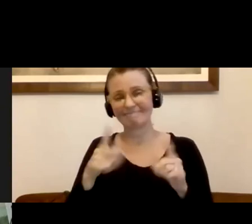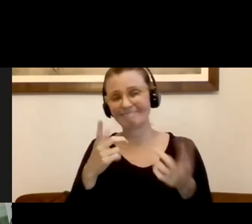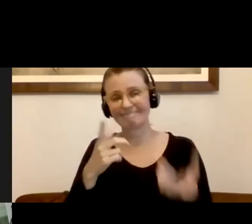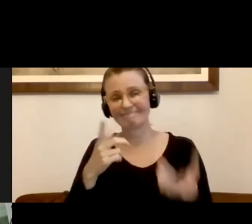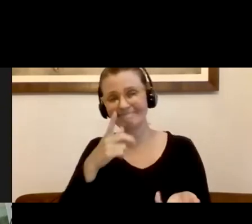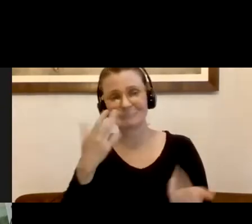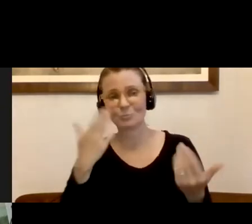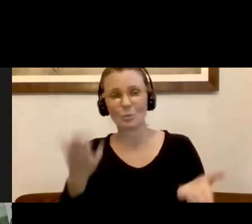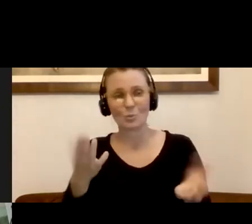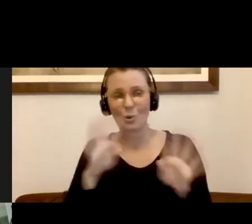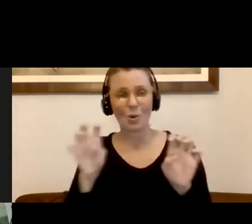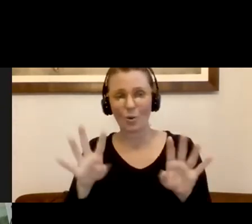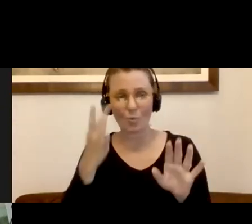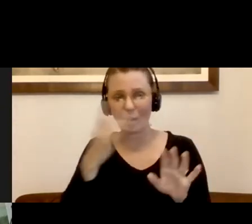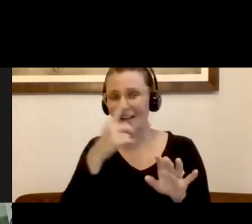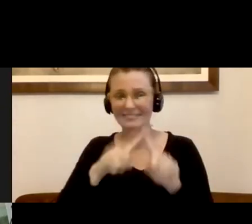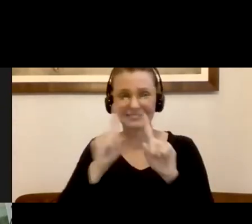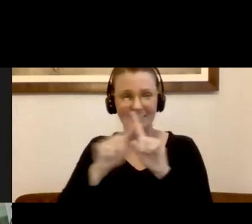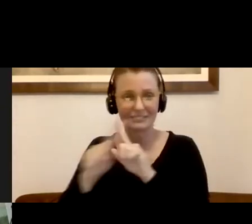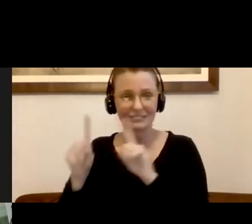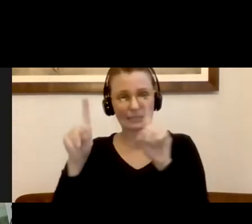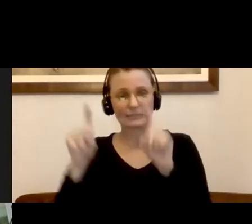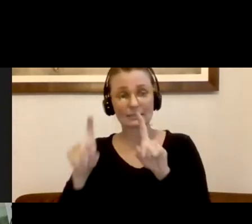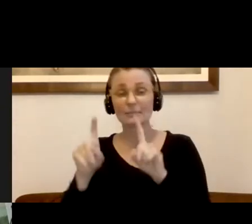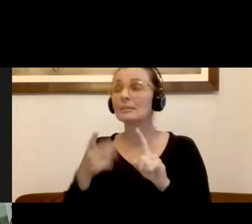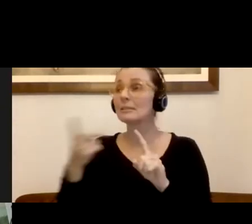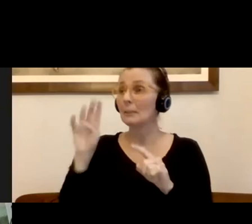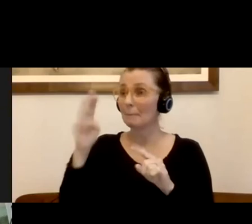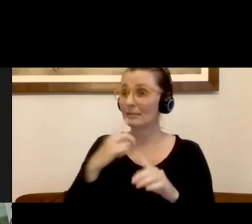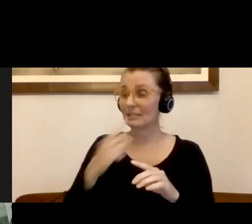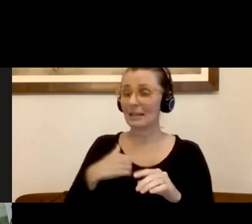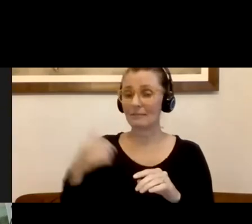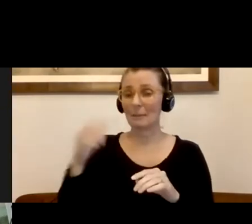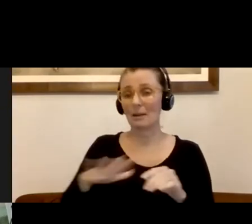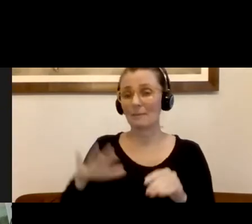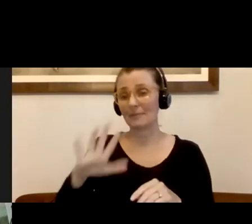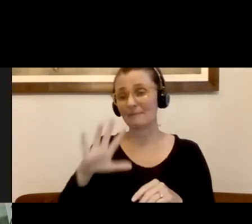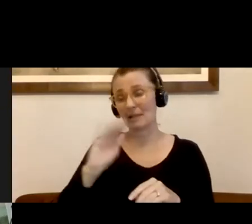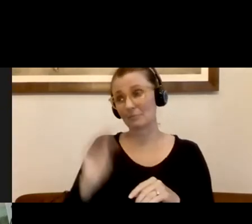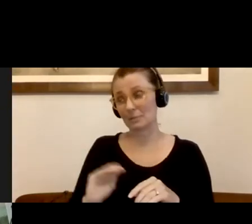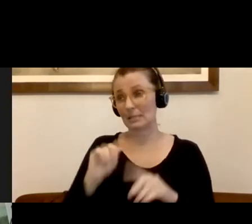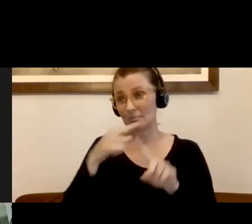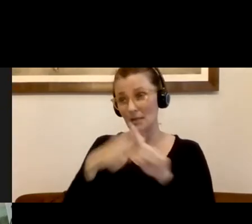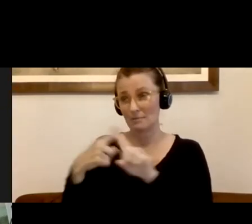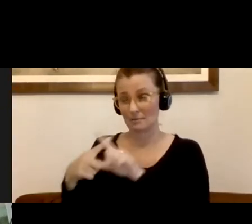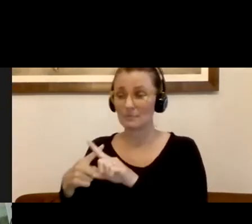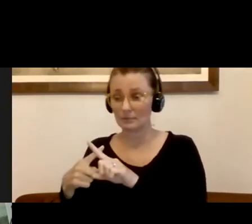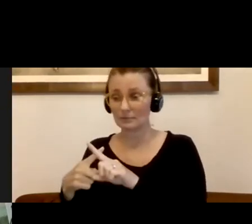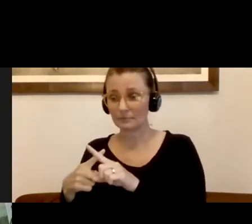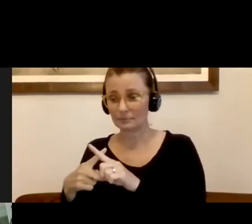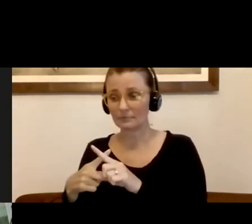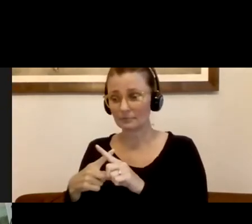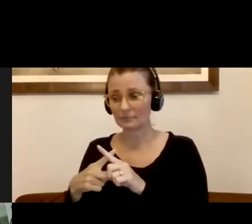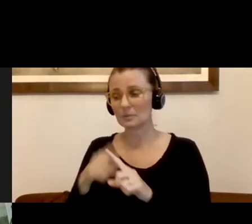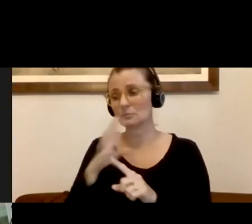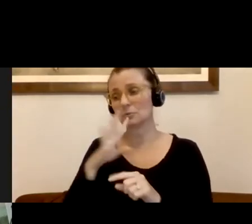do have, as the mayor said, about a four to 5% positivity rate within the tests that we've been talking about